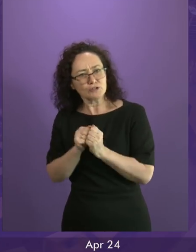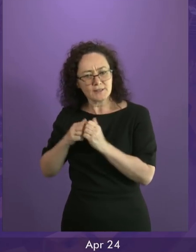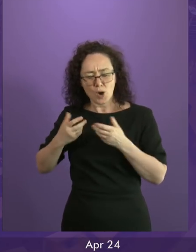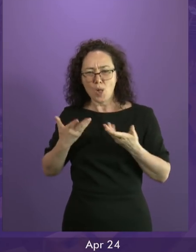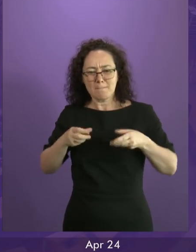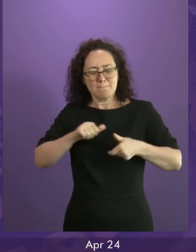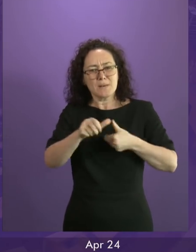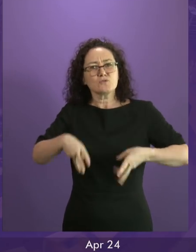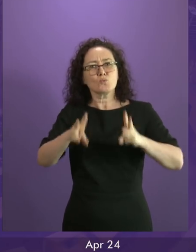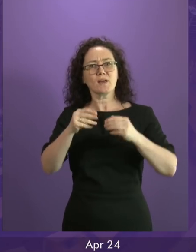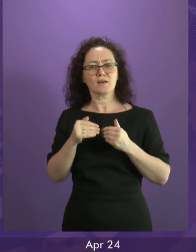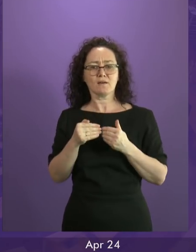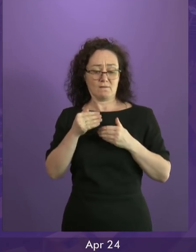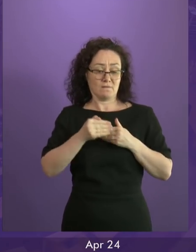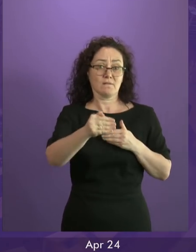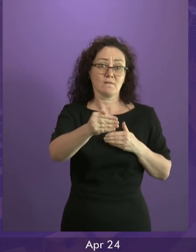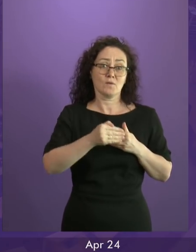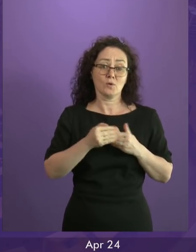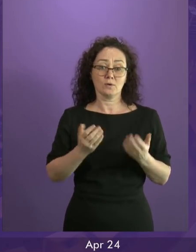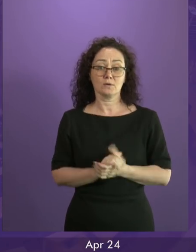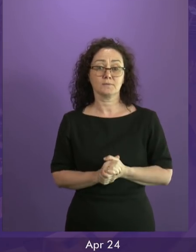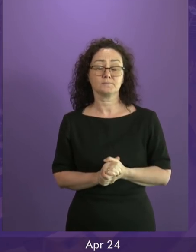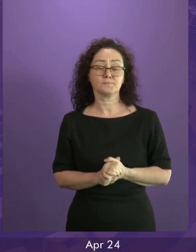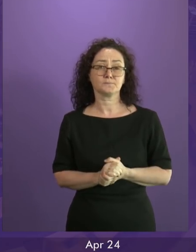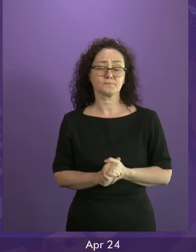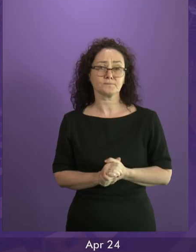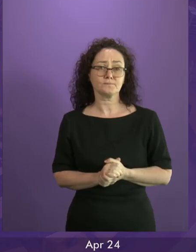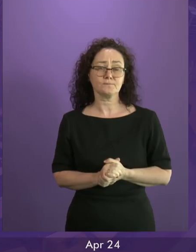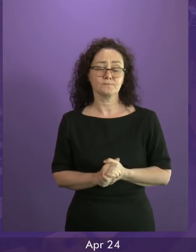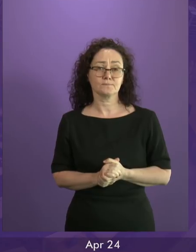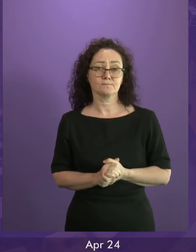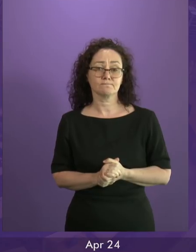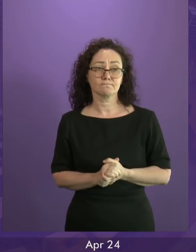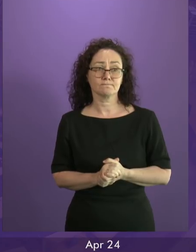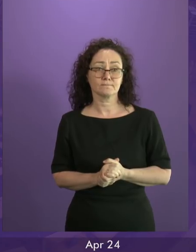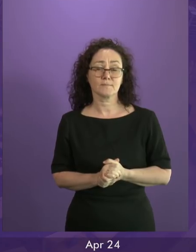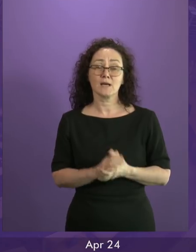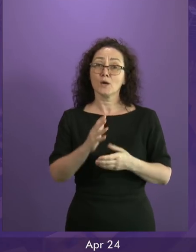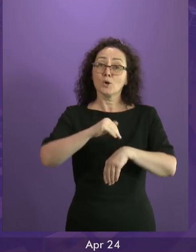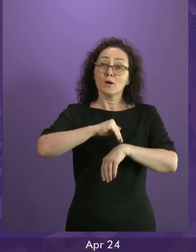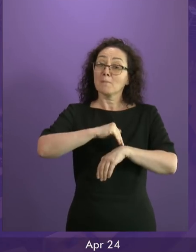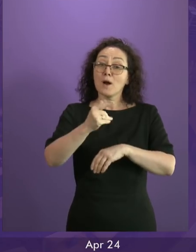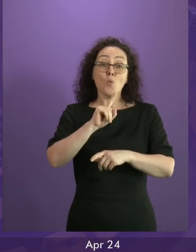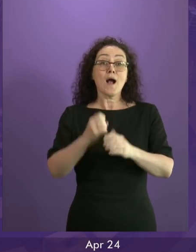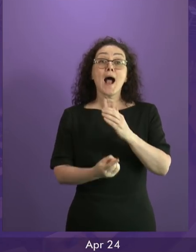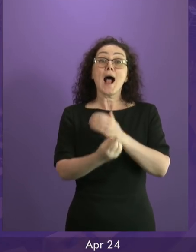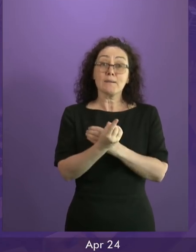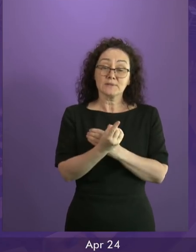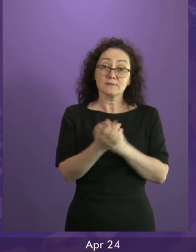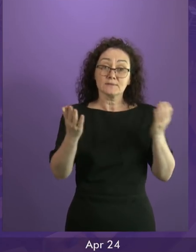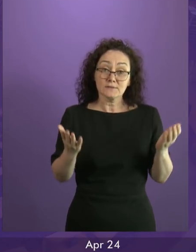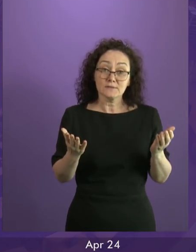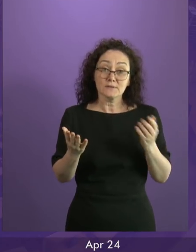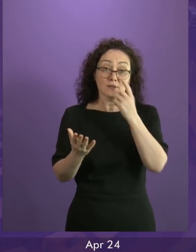Scotland's constitutional status and future, it will always be in our interest for all of us on these islands to have the